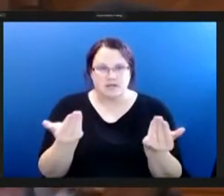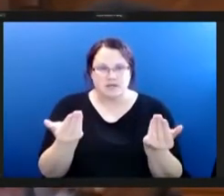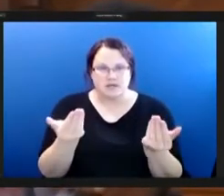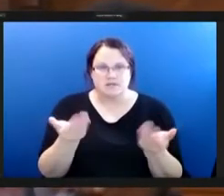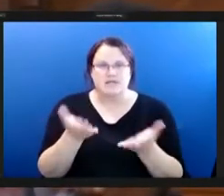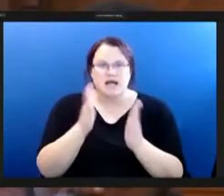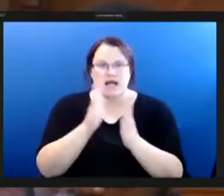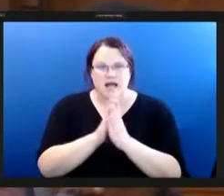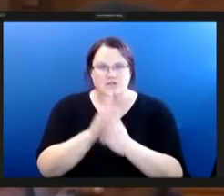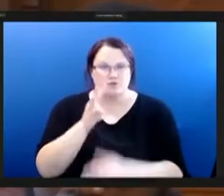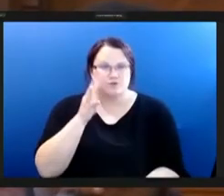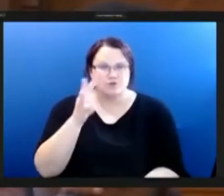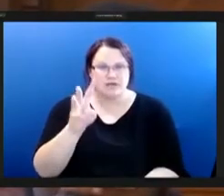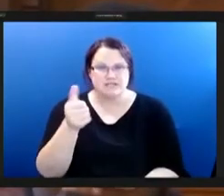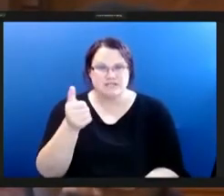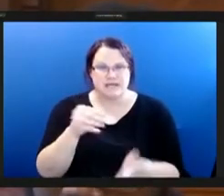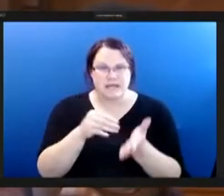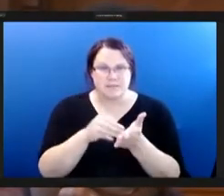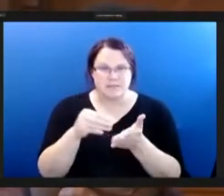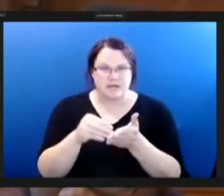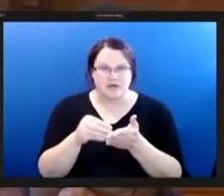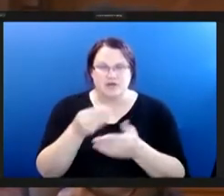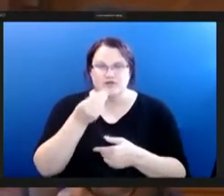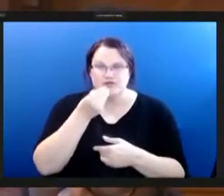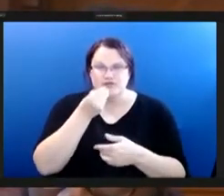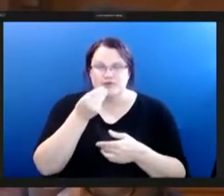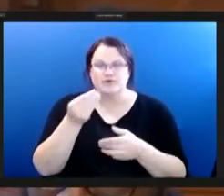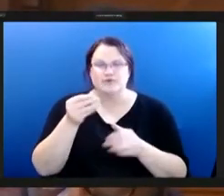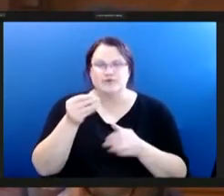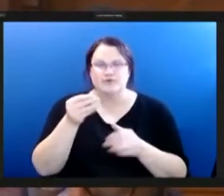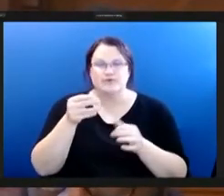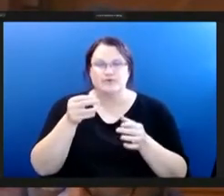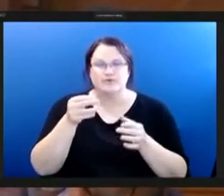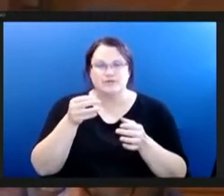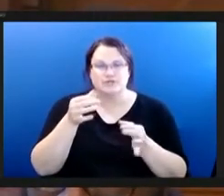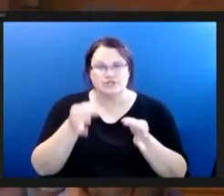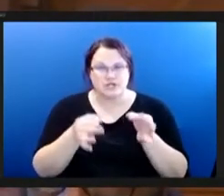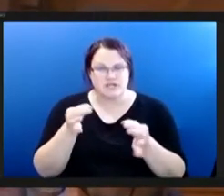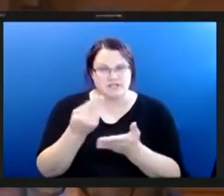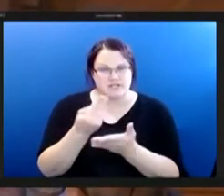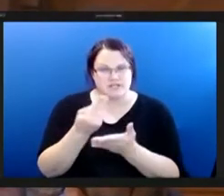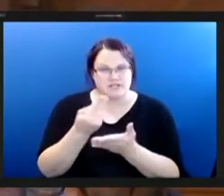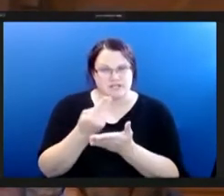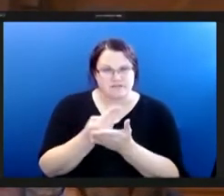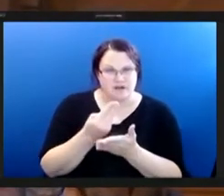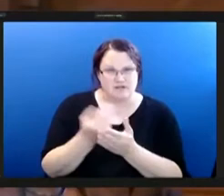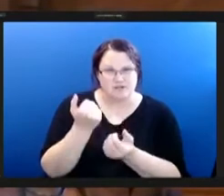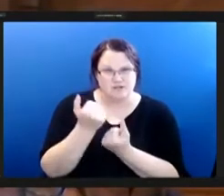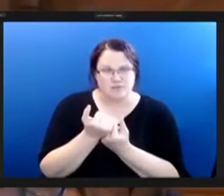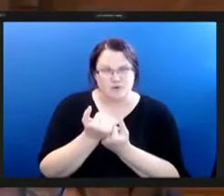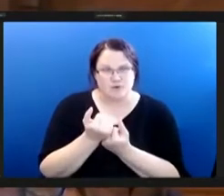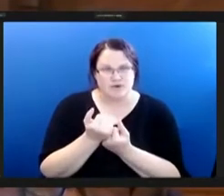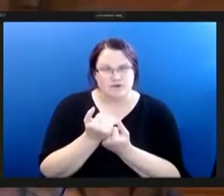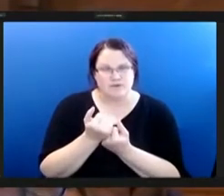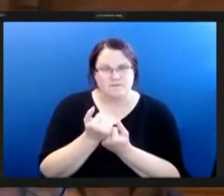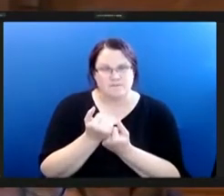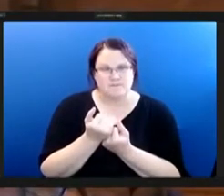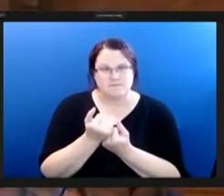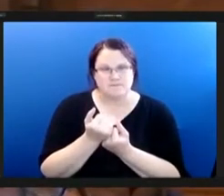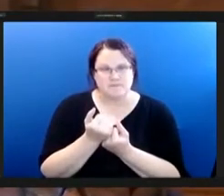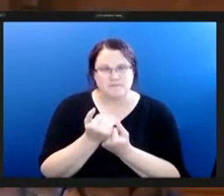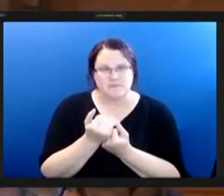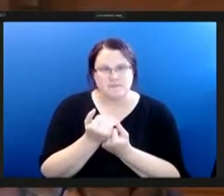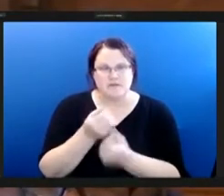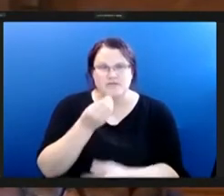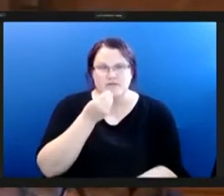million peace back food justice fund uh to support that uh the food side of